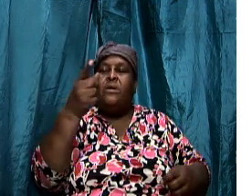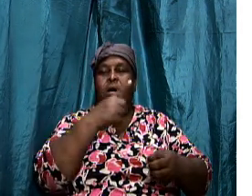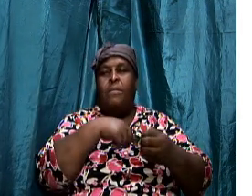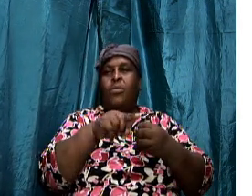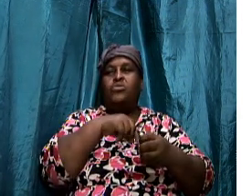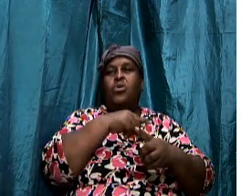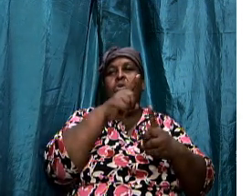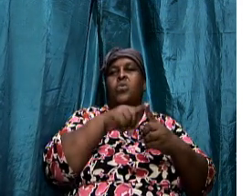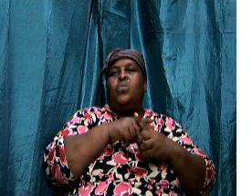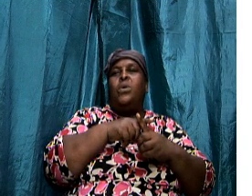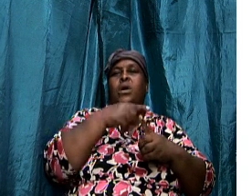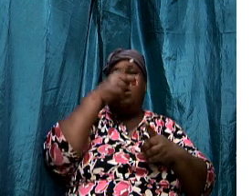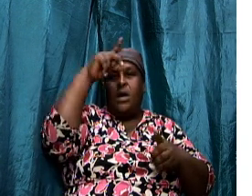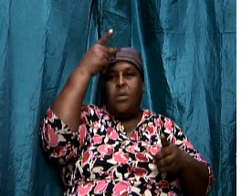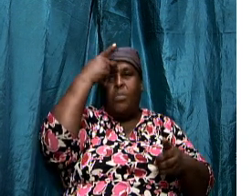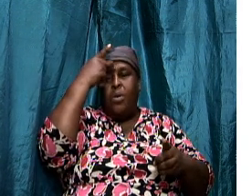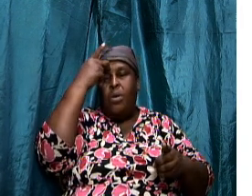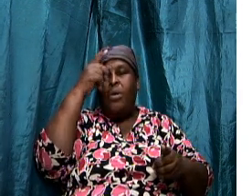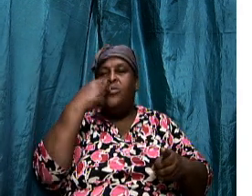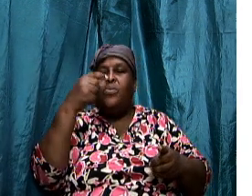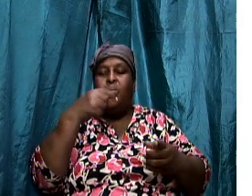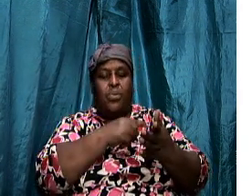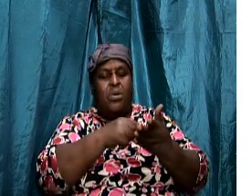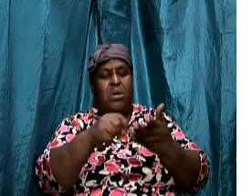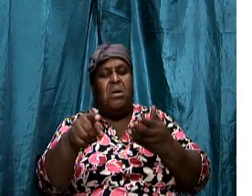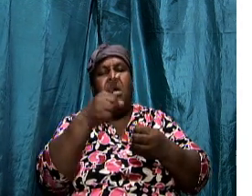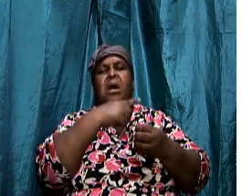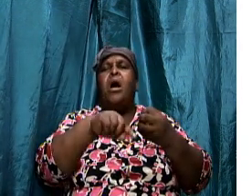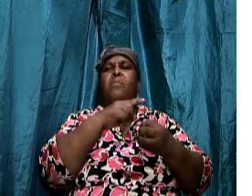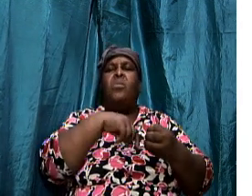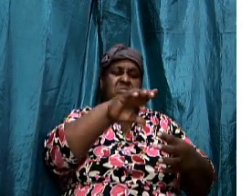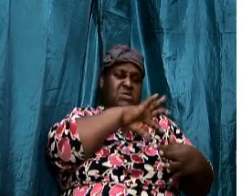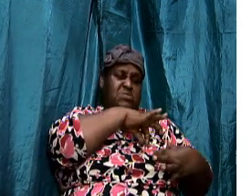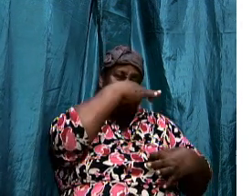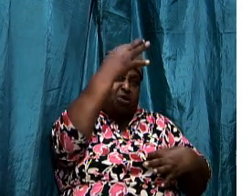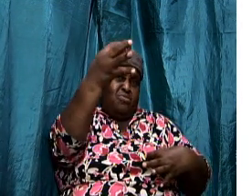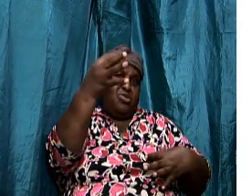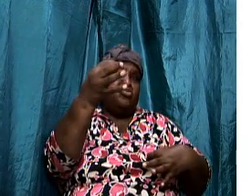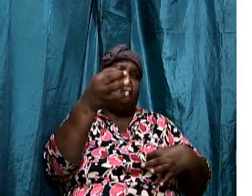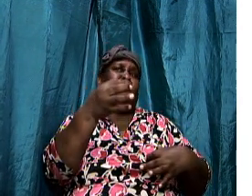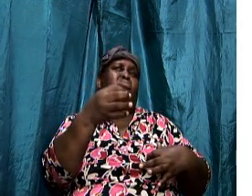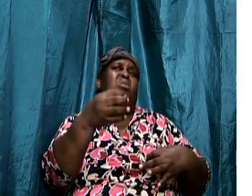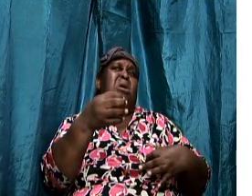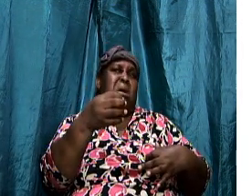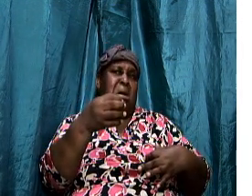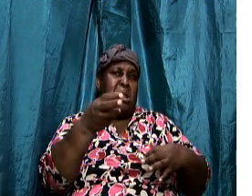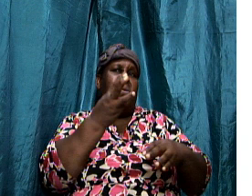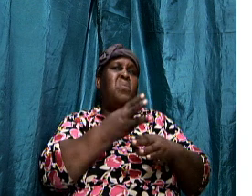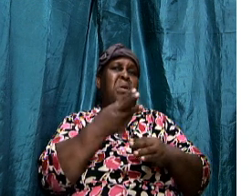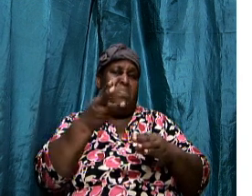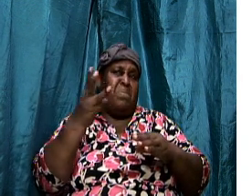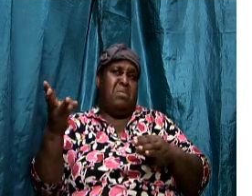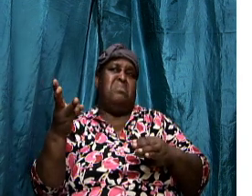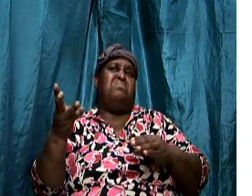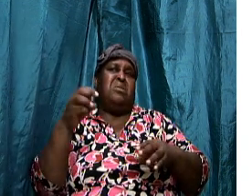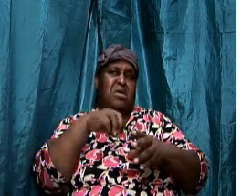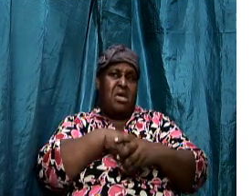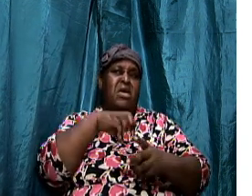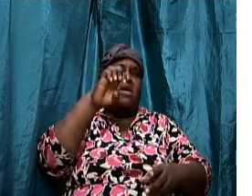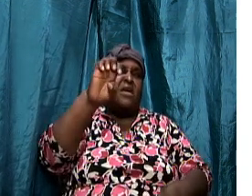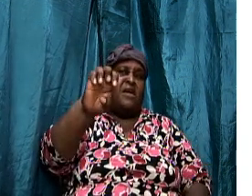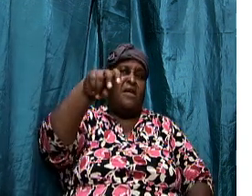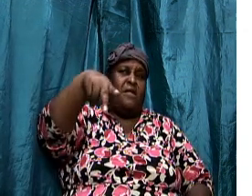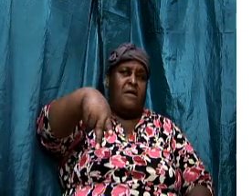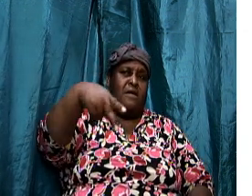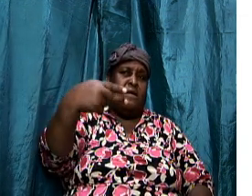he wrote about spiritual armor in Ephesians chapter 6 and verse 17 that